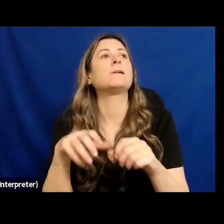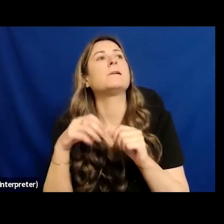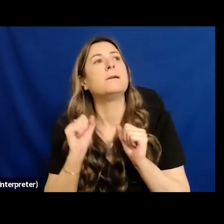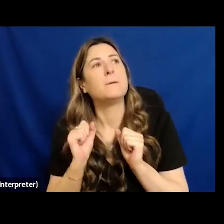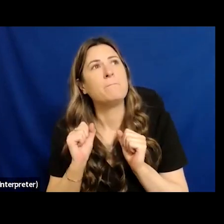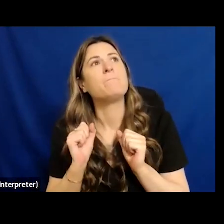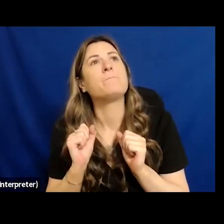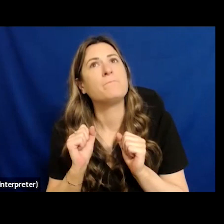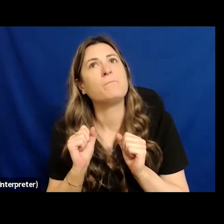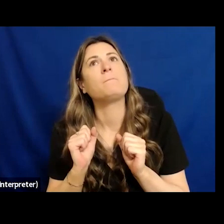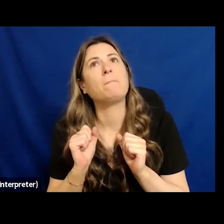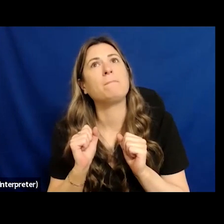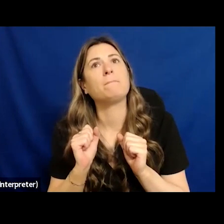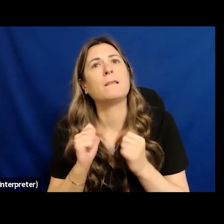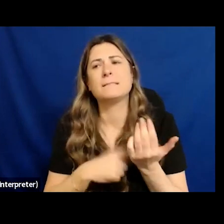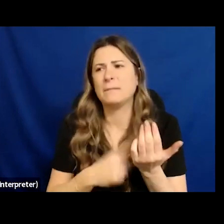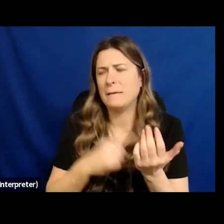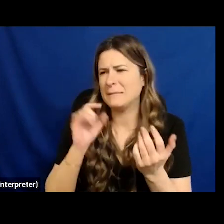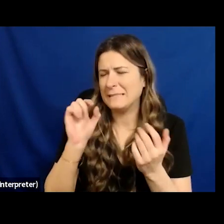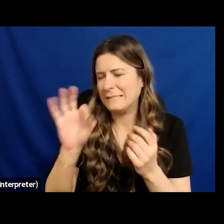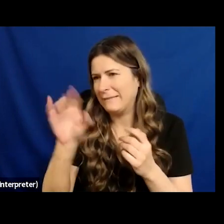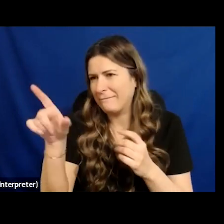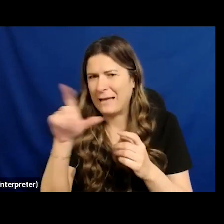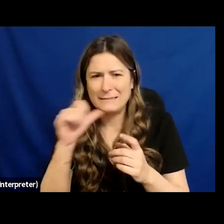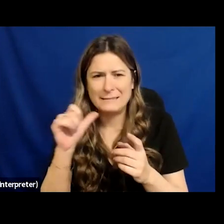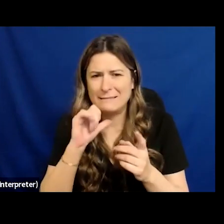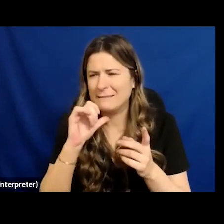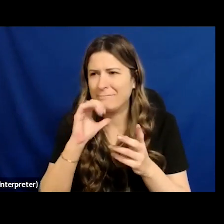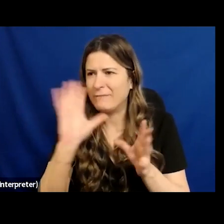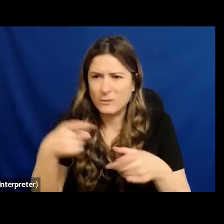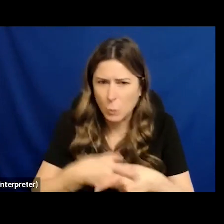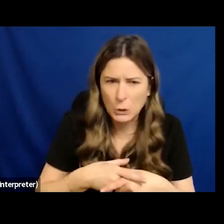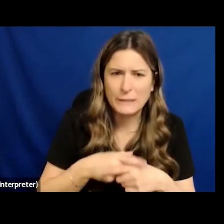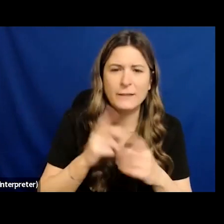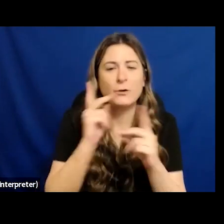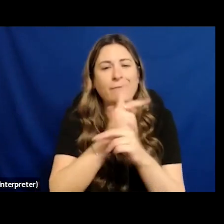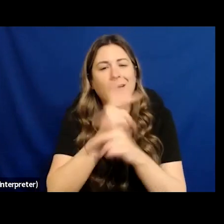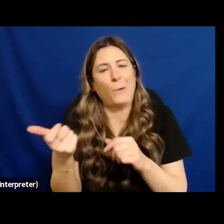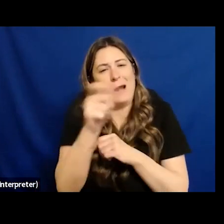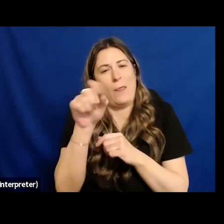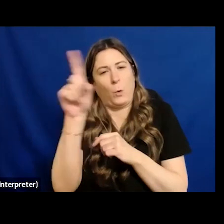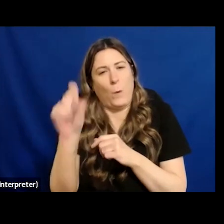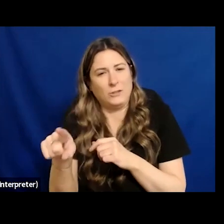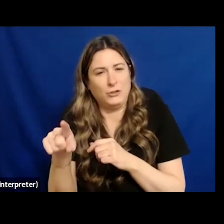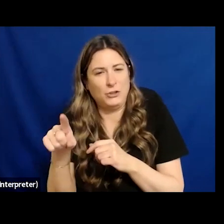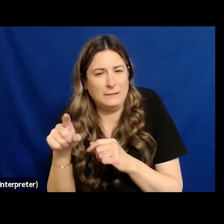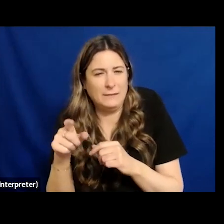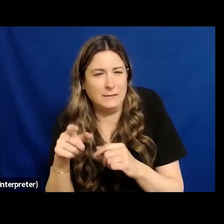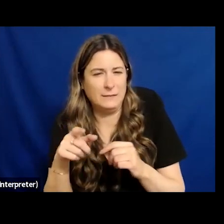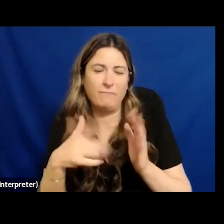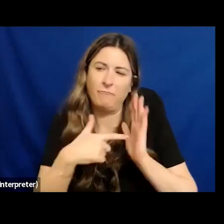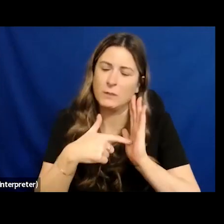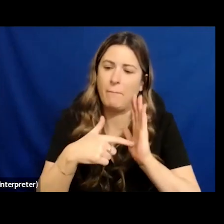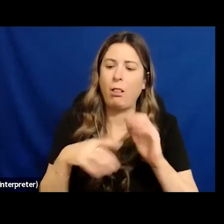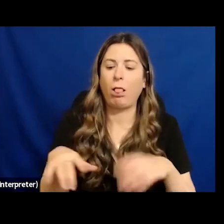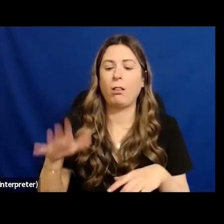tease out another question so I worked for a long time in education and uh and I still am in